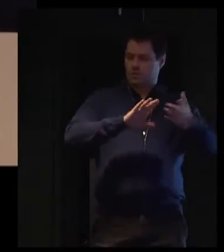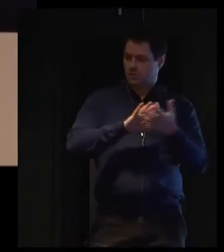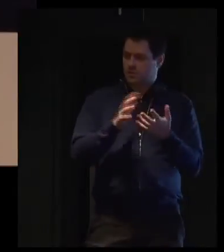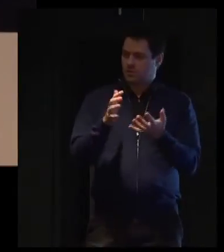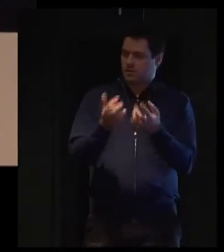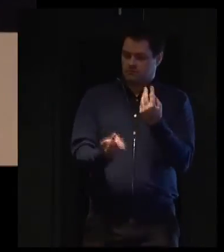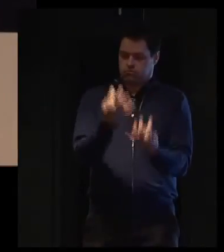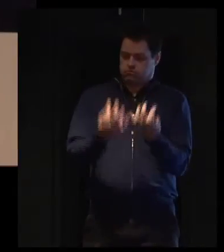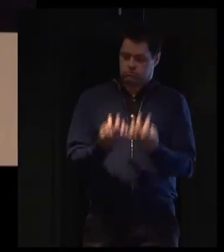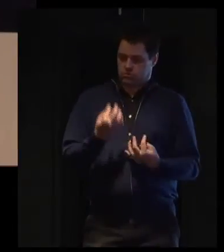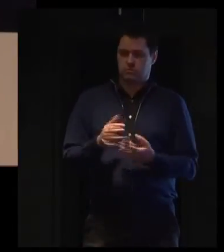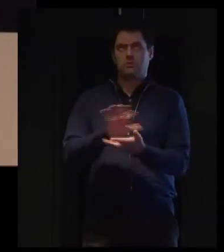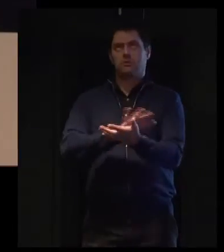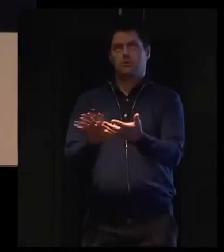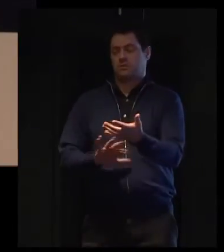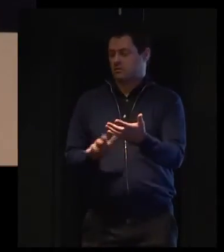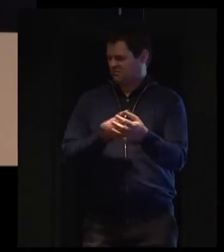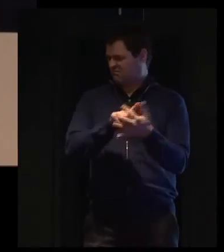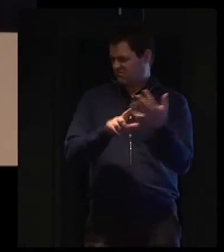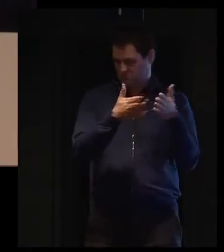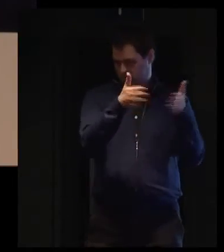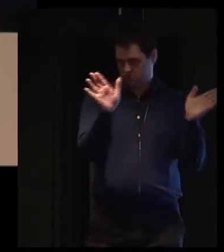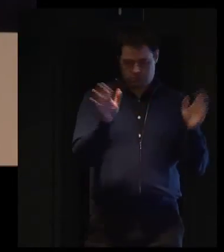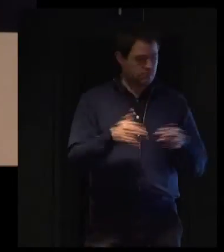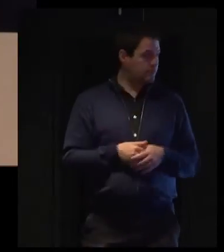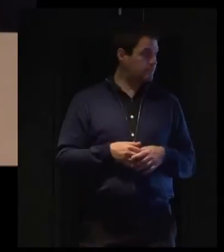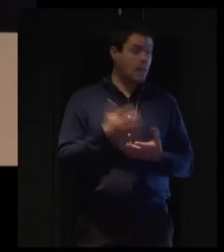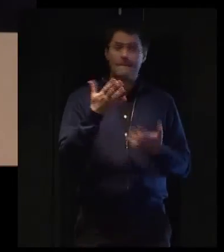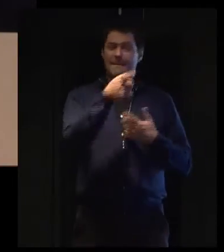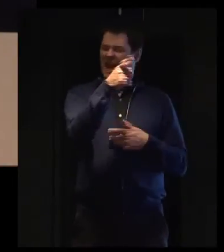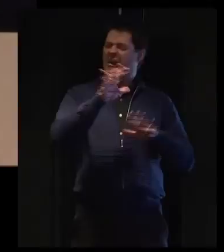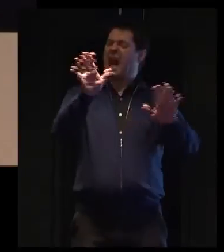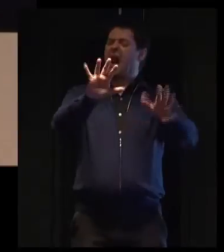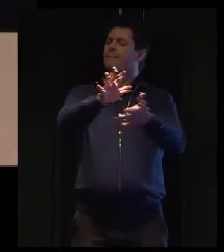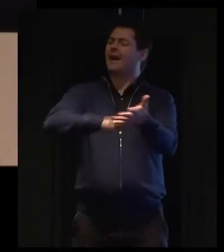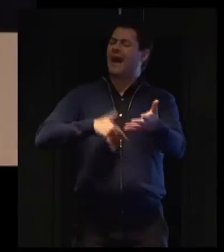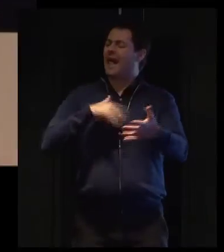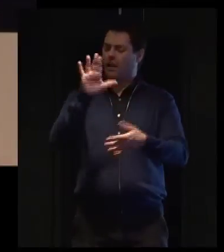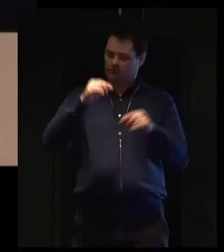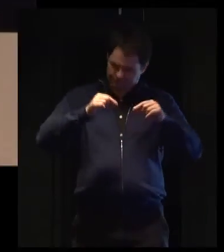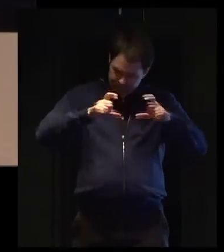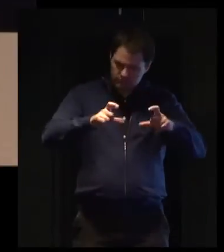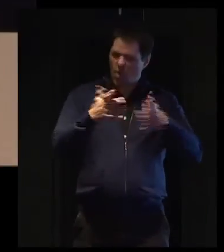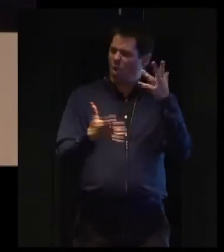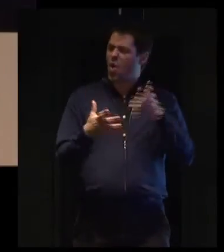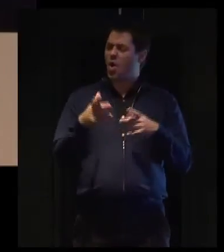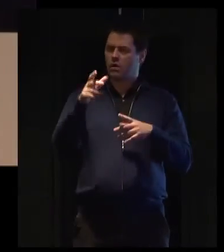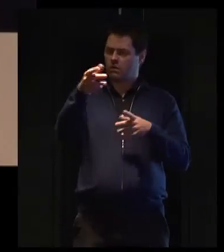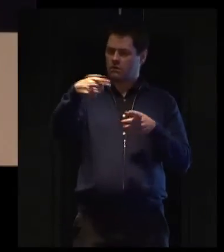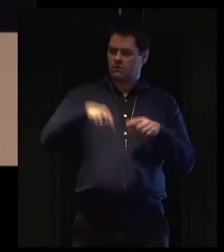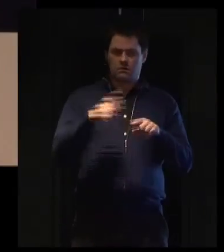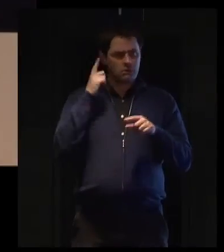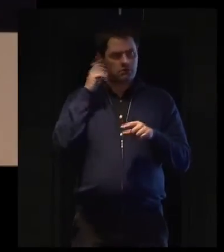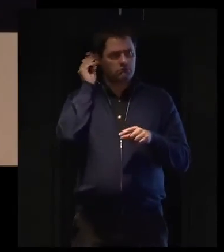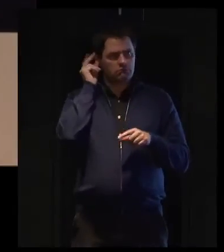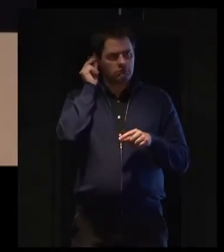and literature in Braille if required. It may not be something you have to do up front, but obviously you need to be aware of how to